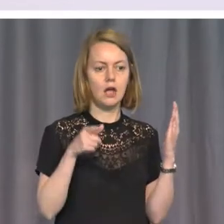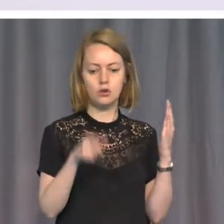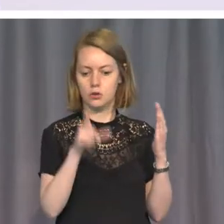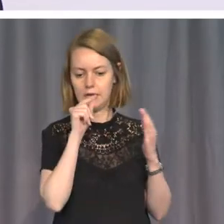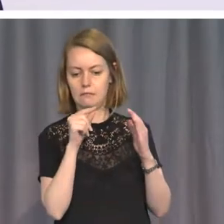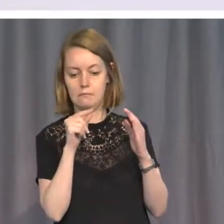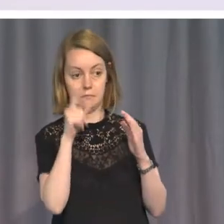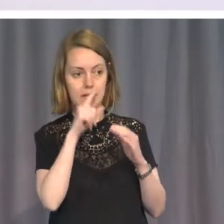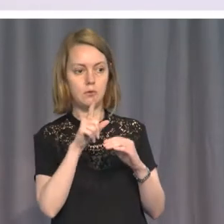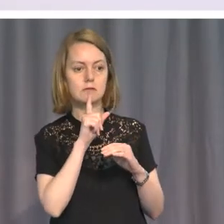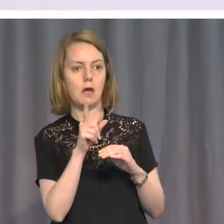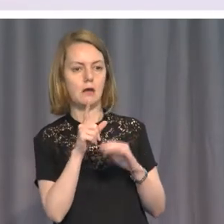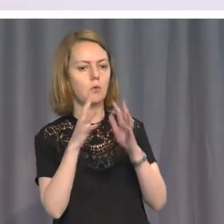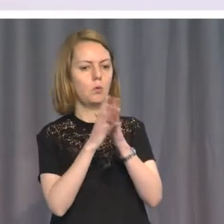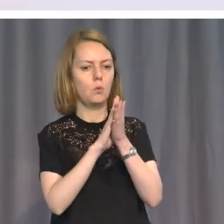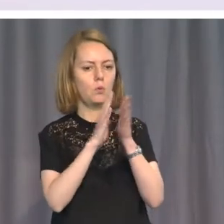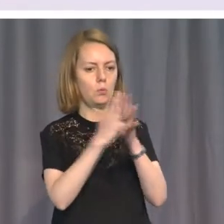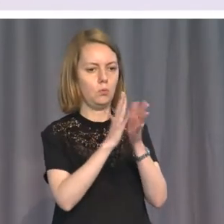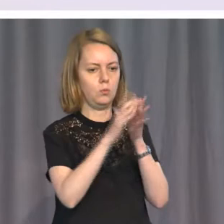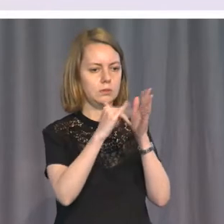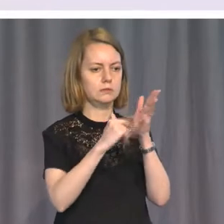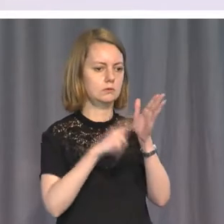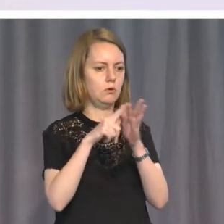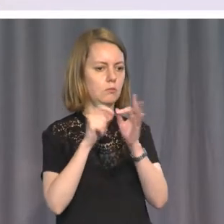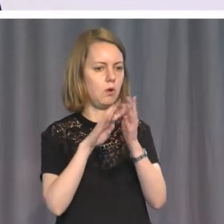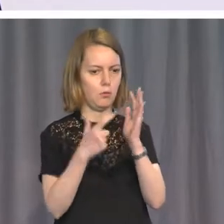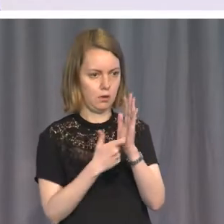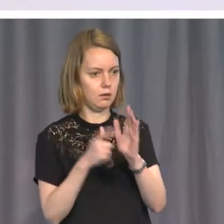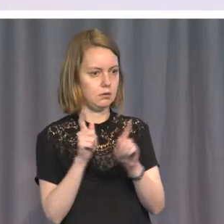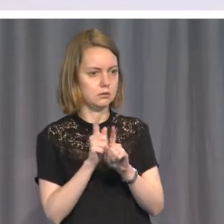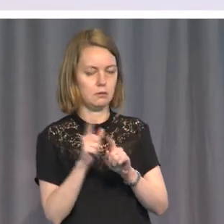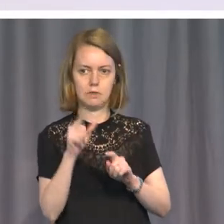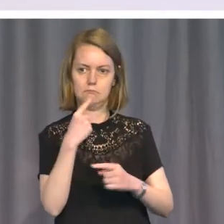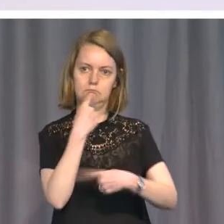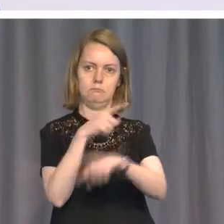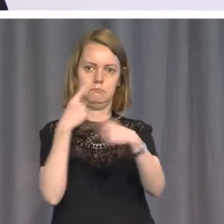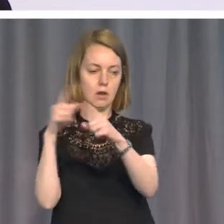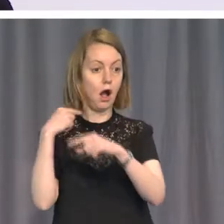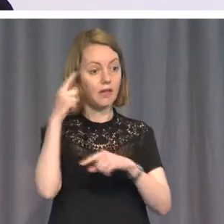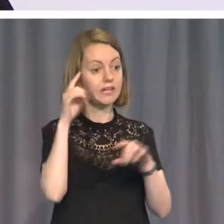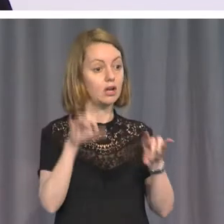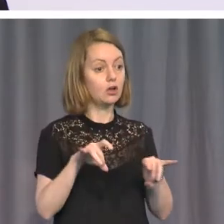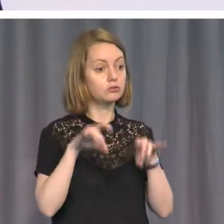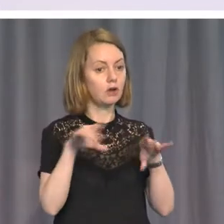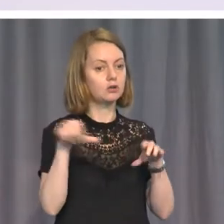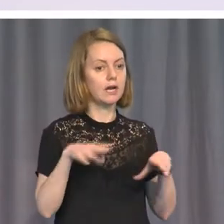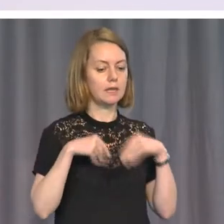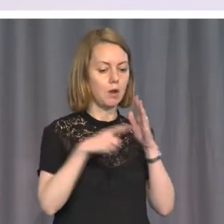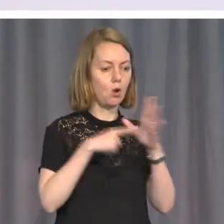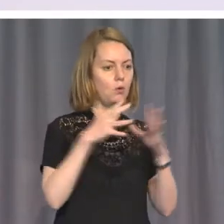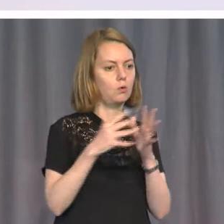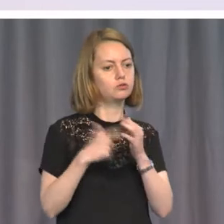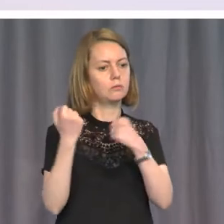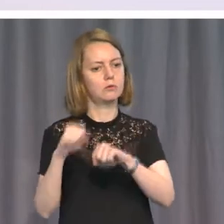Australia can join the international movement to adopt one. That, I suggest, will be a very important development.